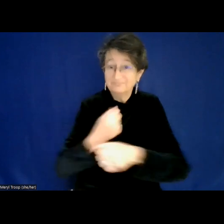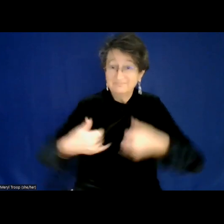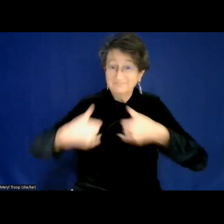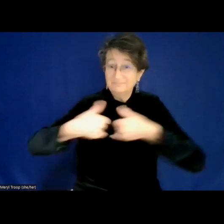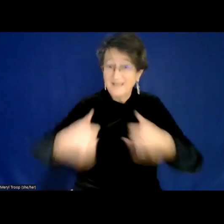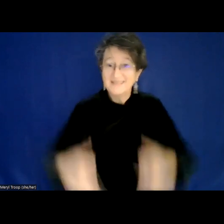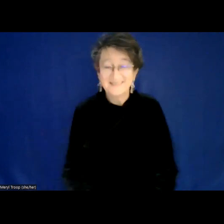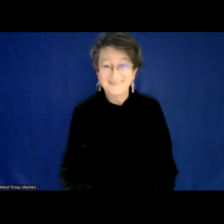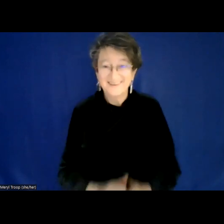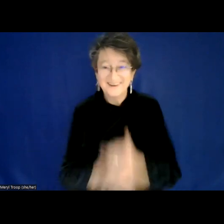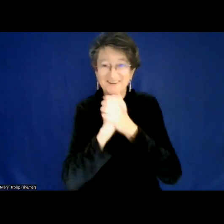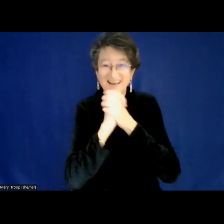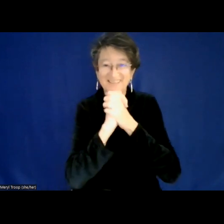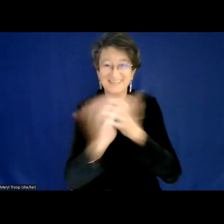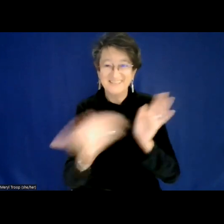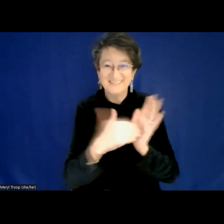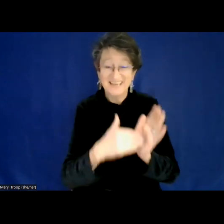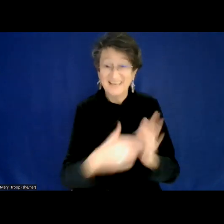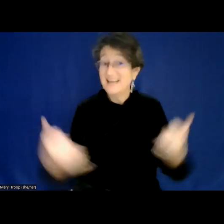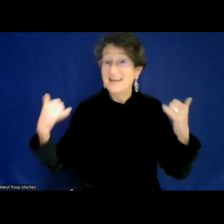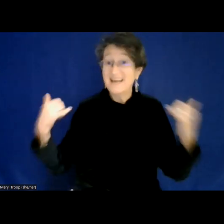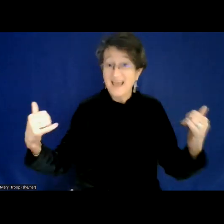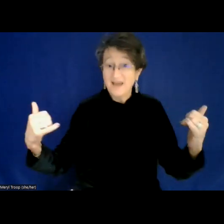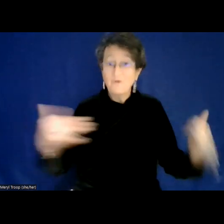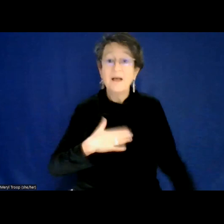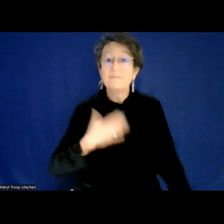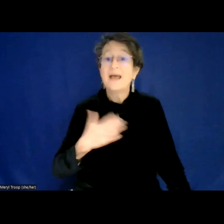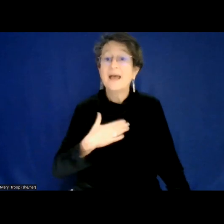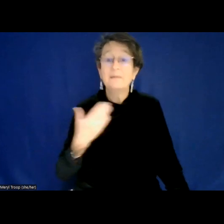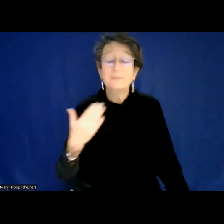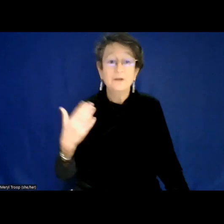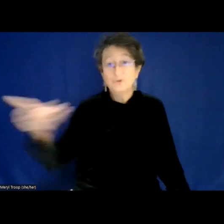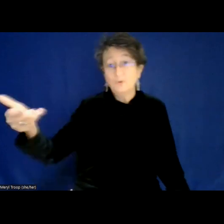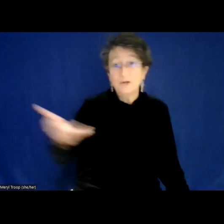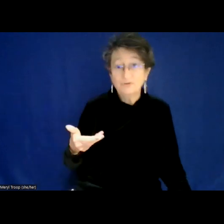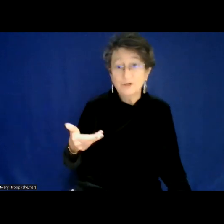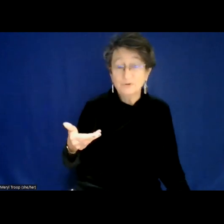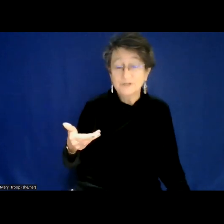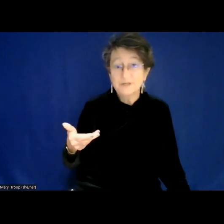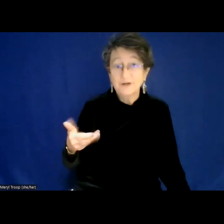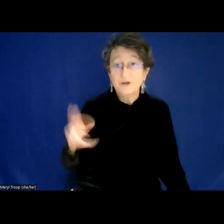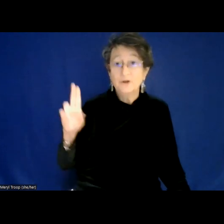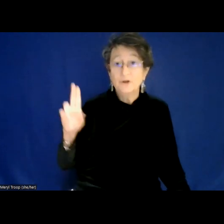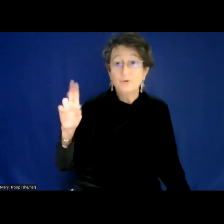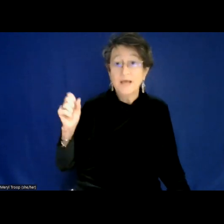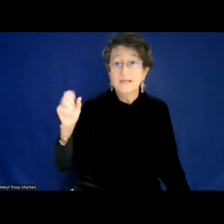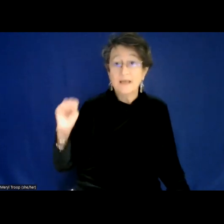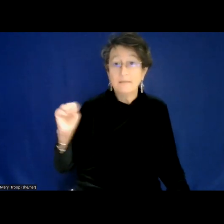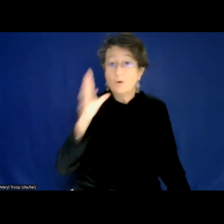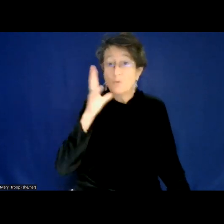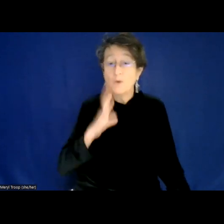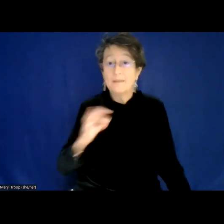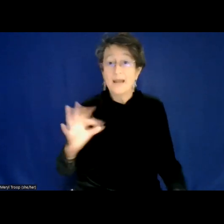again. Um, now it is my pleasure to introduce you to our USM women in leadership season